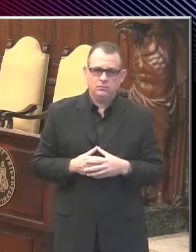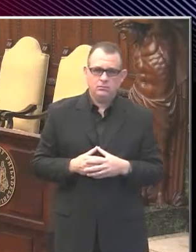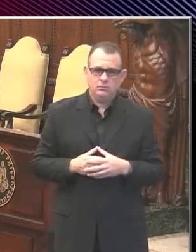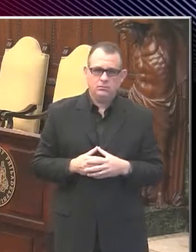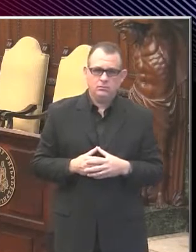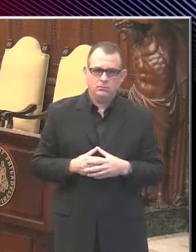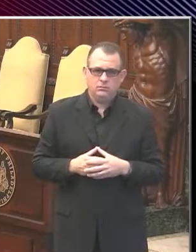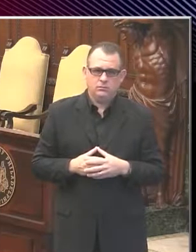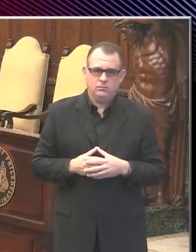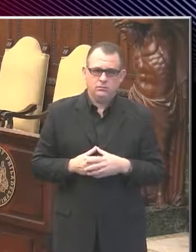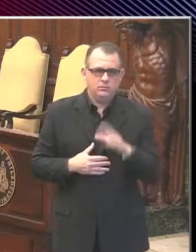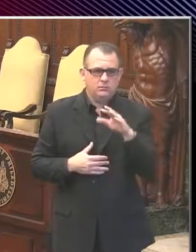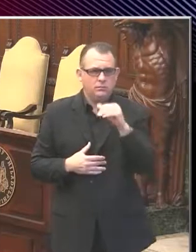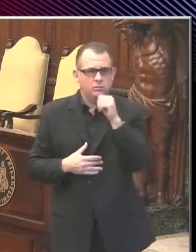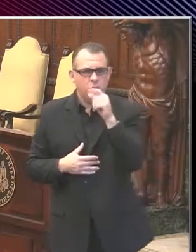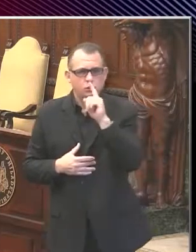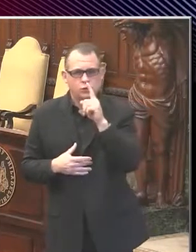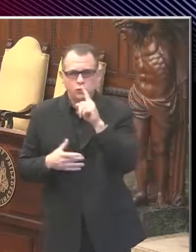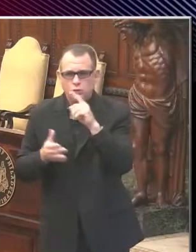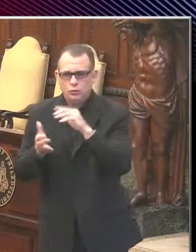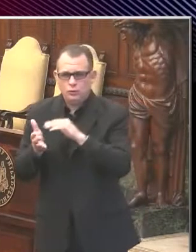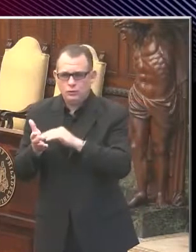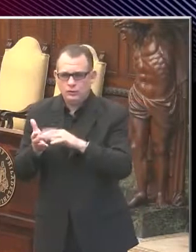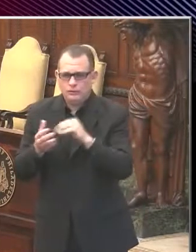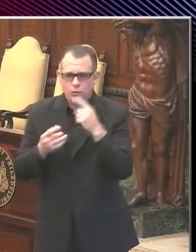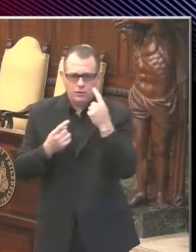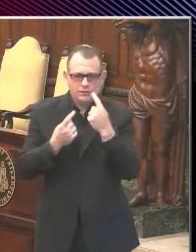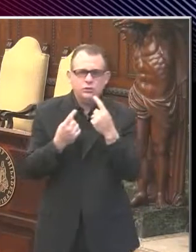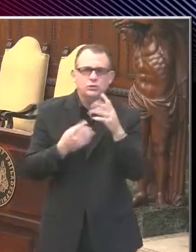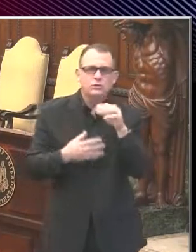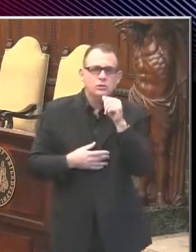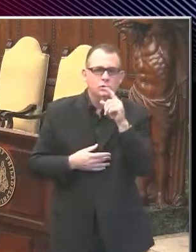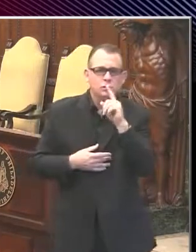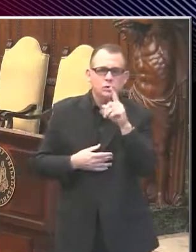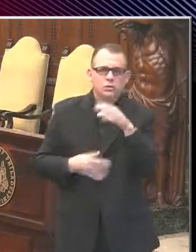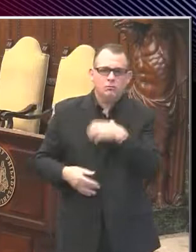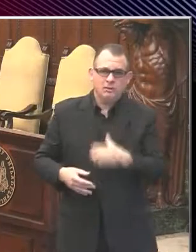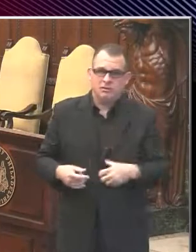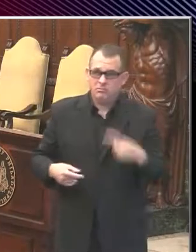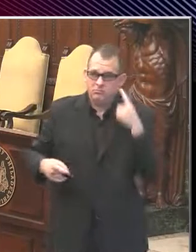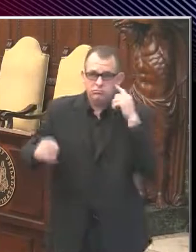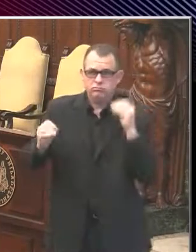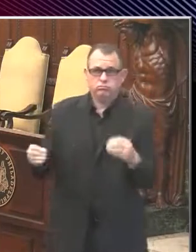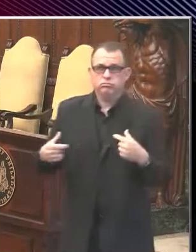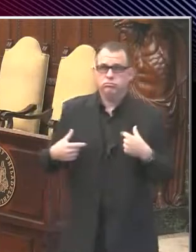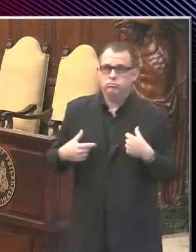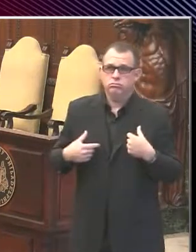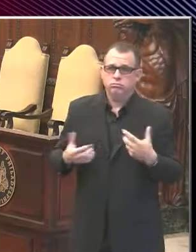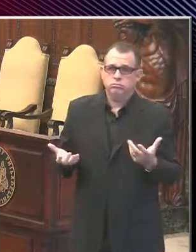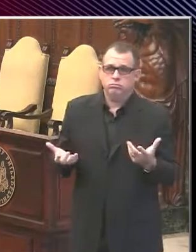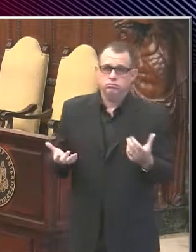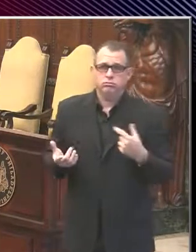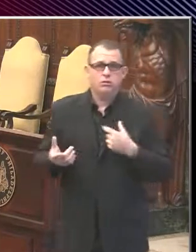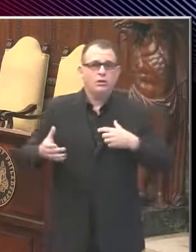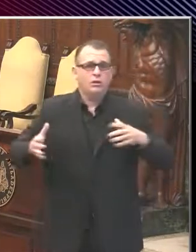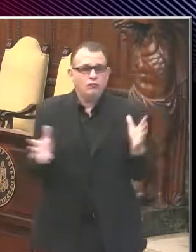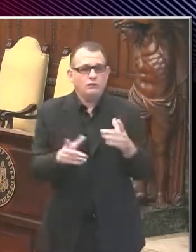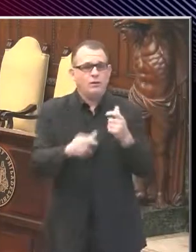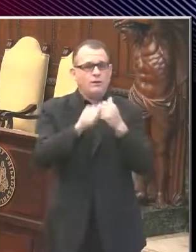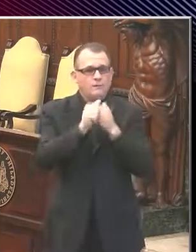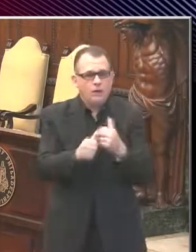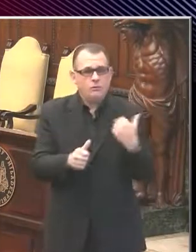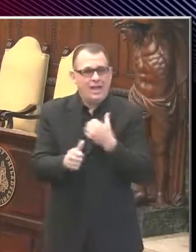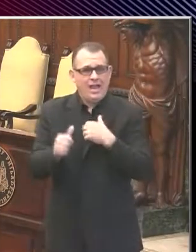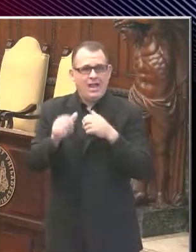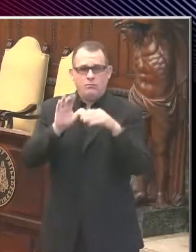your response to that? I had not heard that announcement. I would strongly recommend that they follow our recommendations and our order